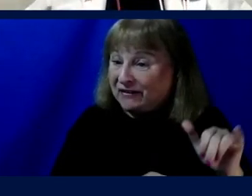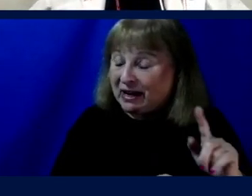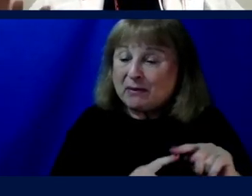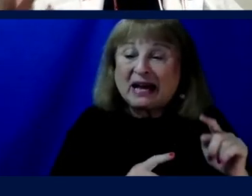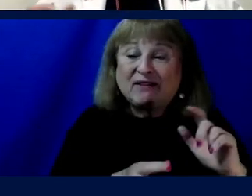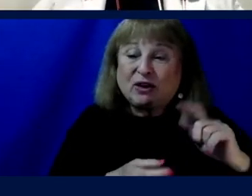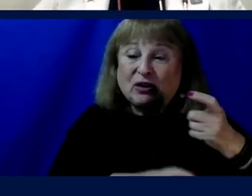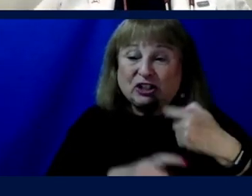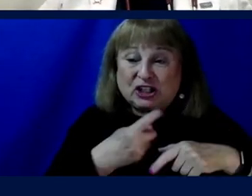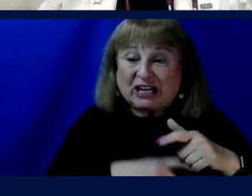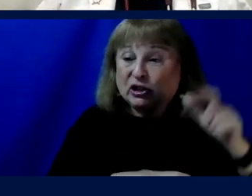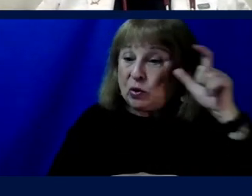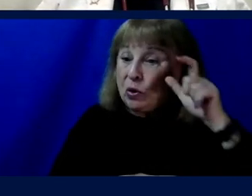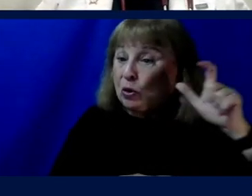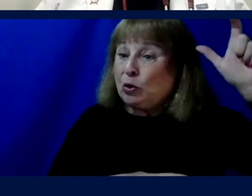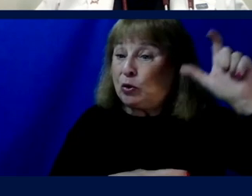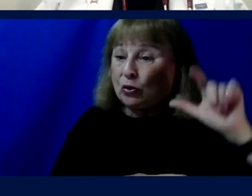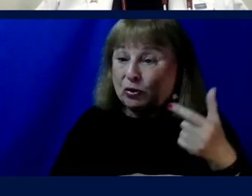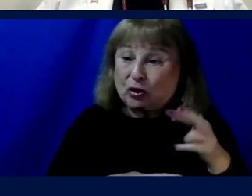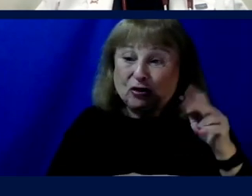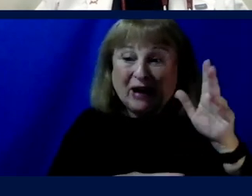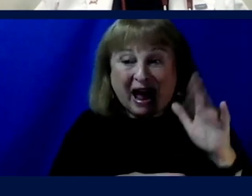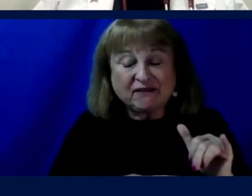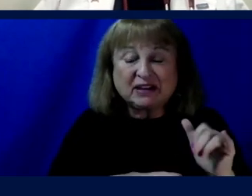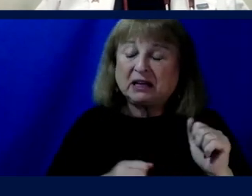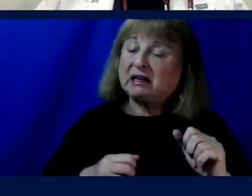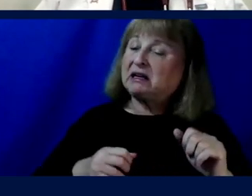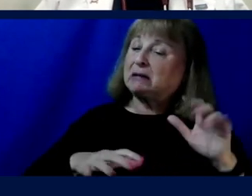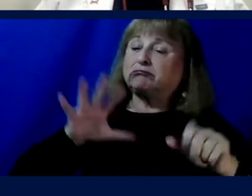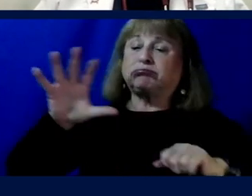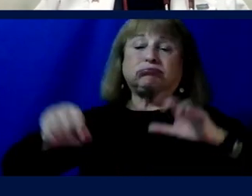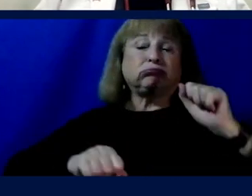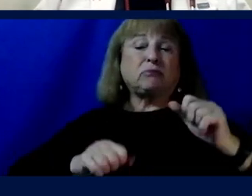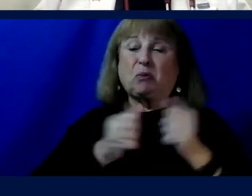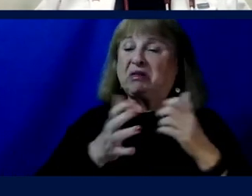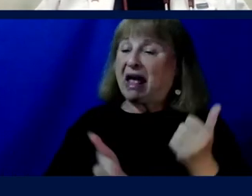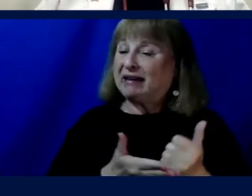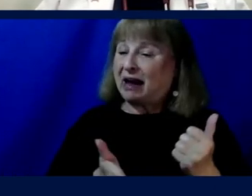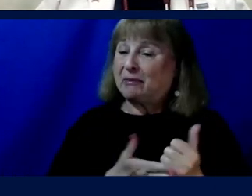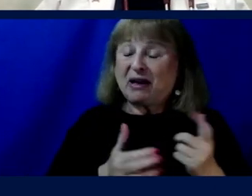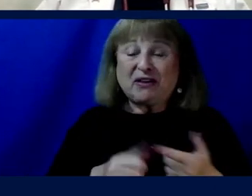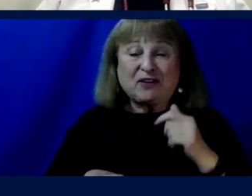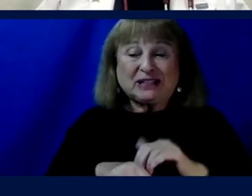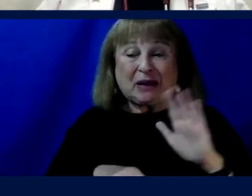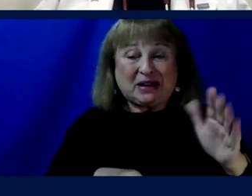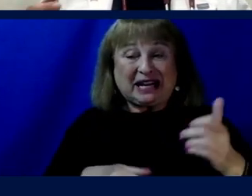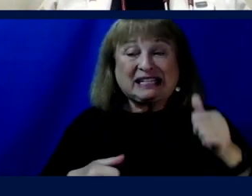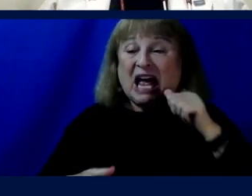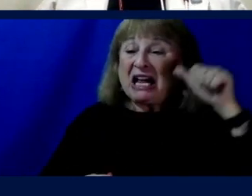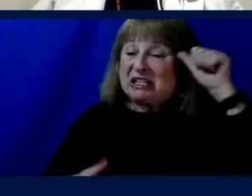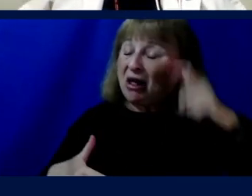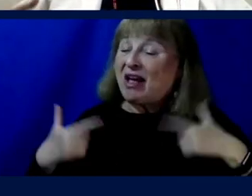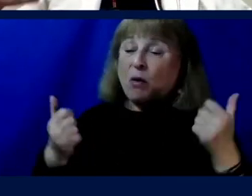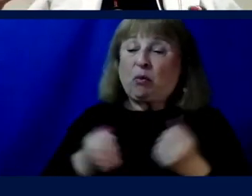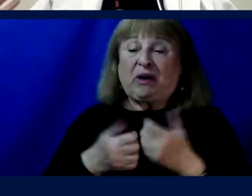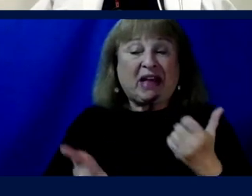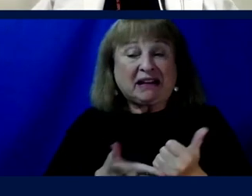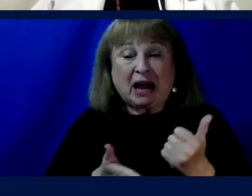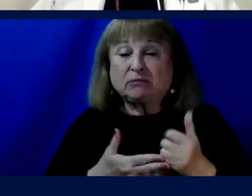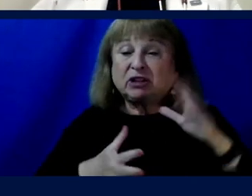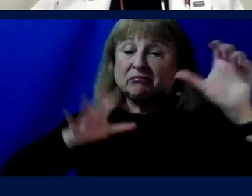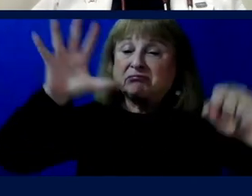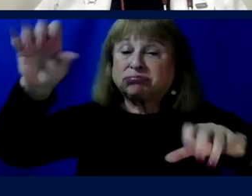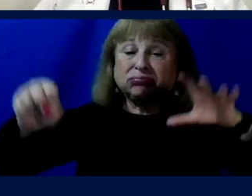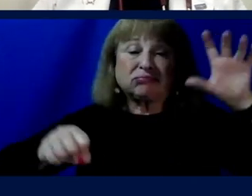gravity, he's able to extend without assistance. For the first time in his adult life without assistance in lunar gravity, just